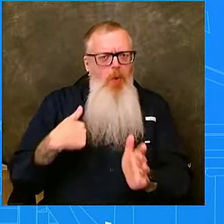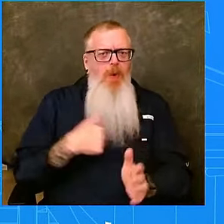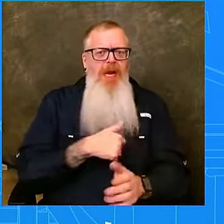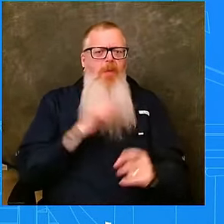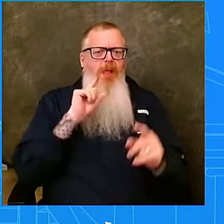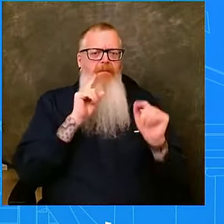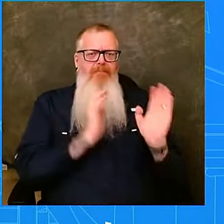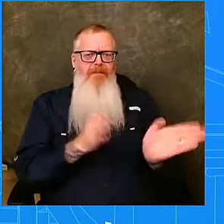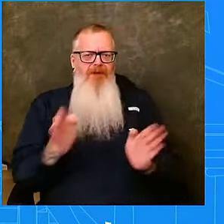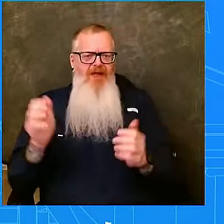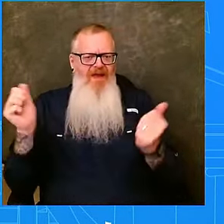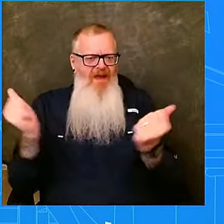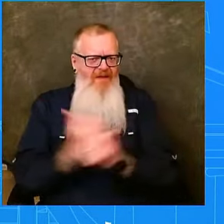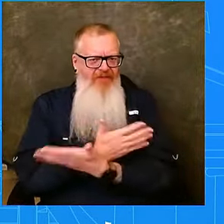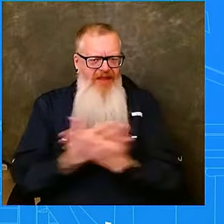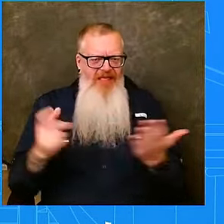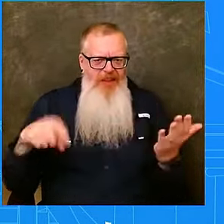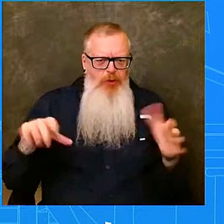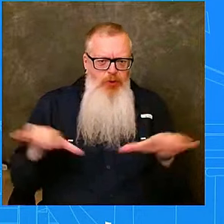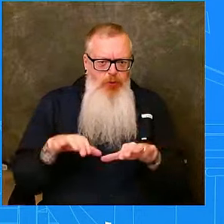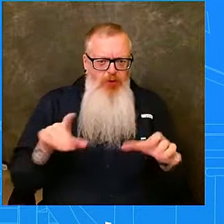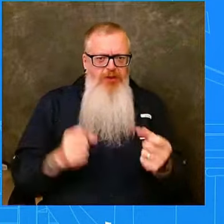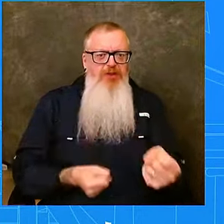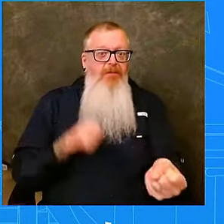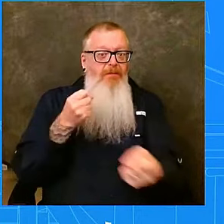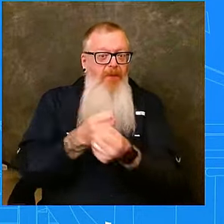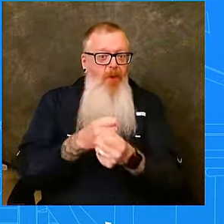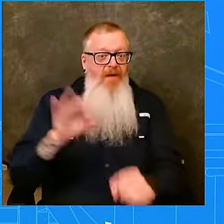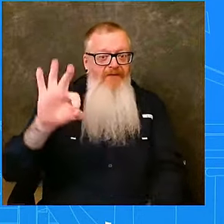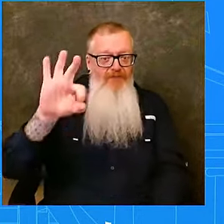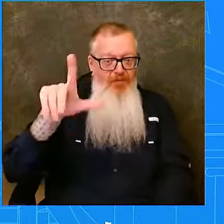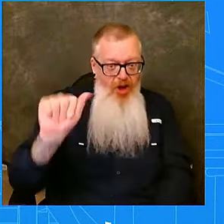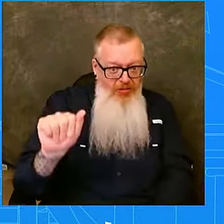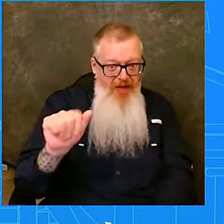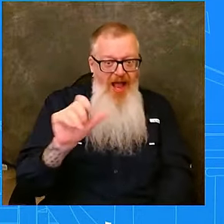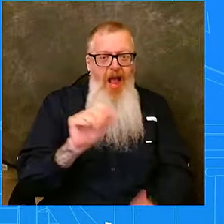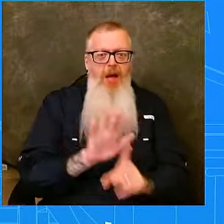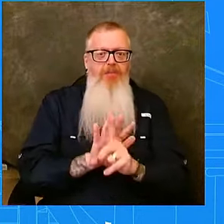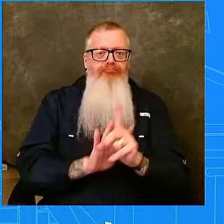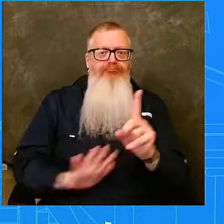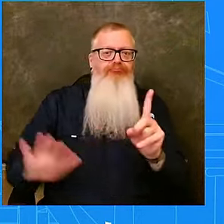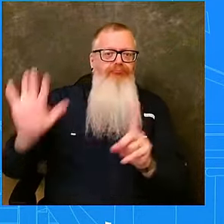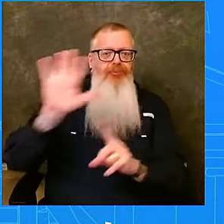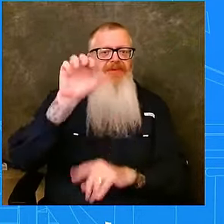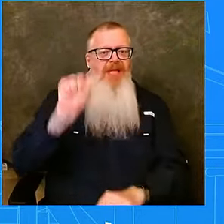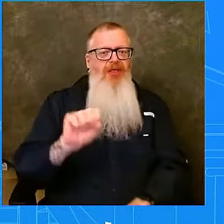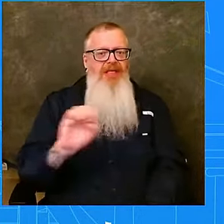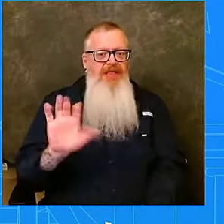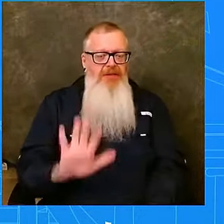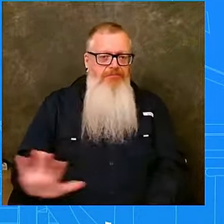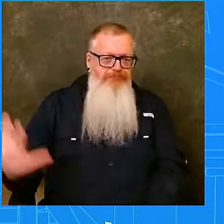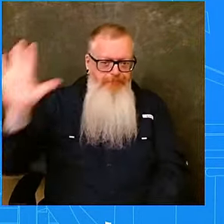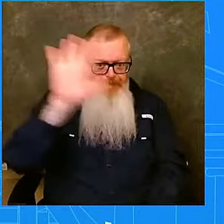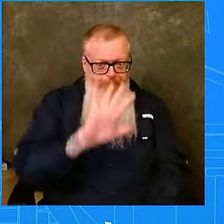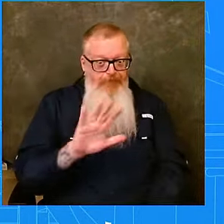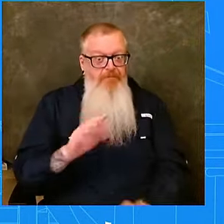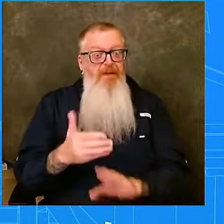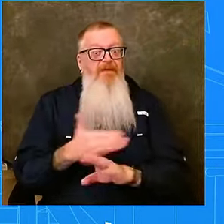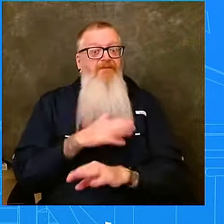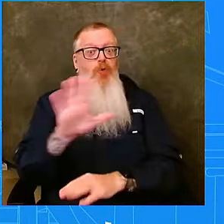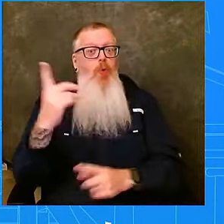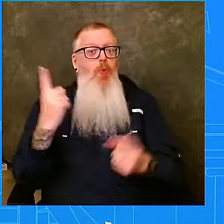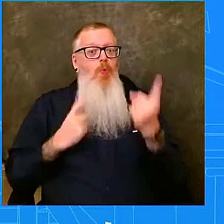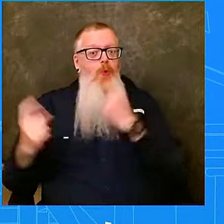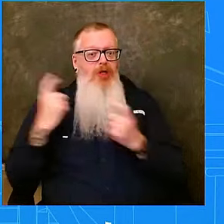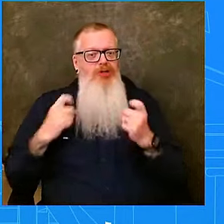Florida as well as all of the other states. Before I take questions, I just want to emphasize once again, because this is